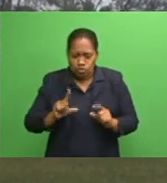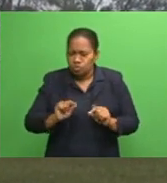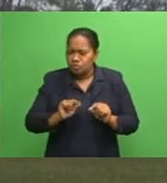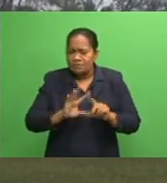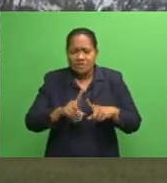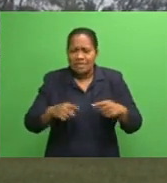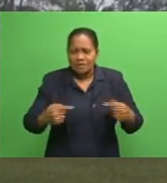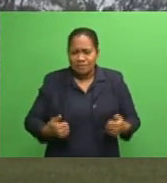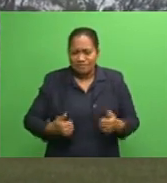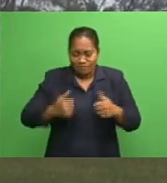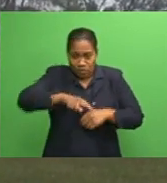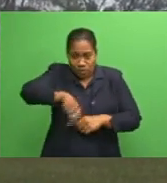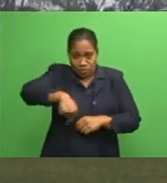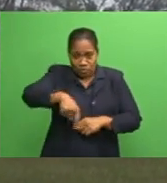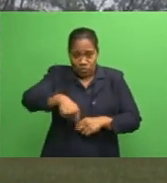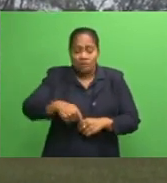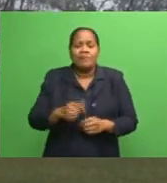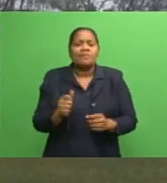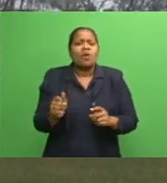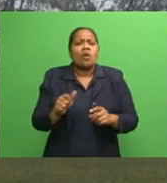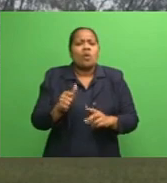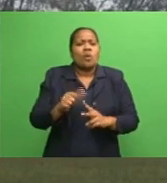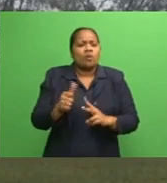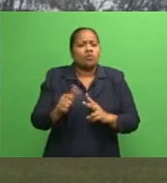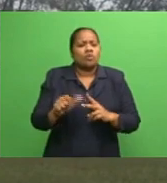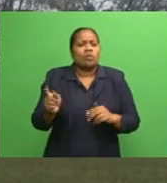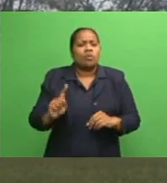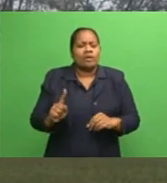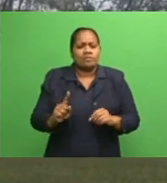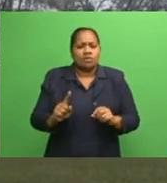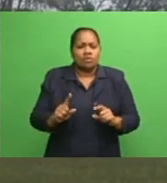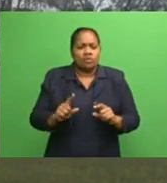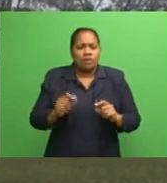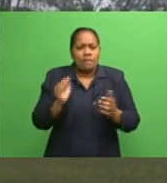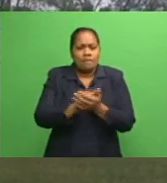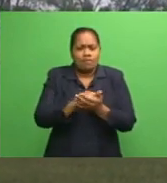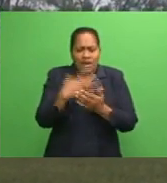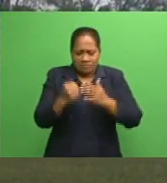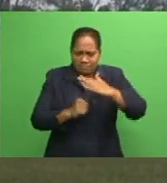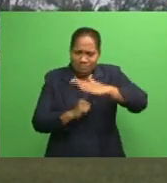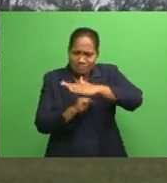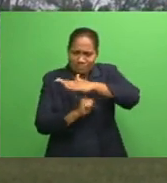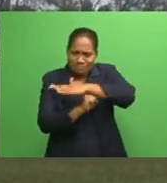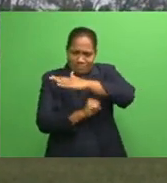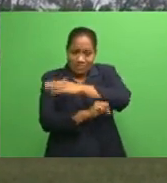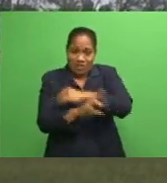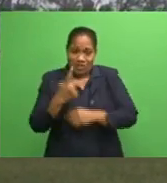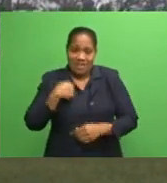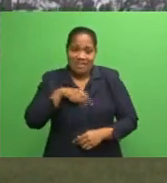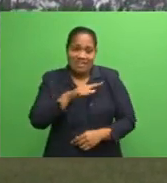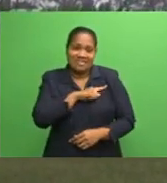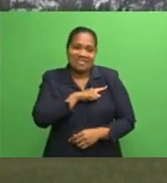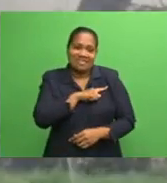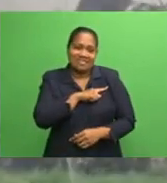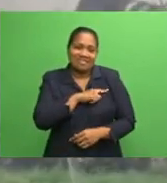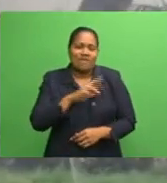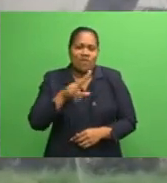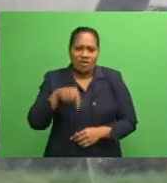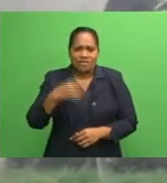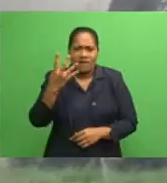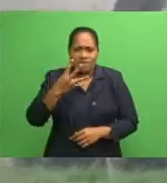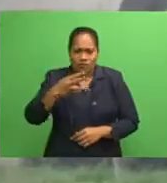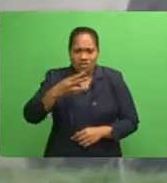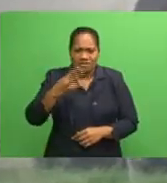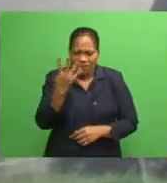Suva and also lay the foundation well for us throughout these 14 rounds of competition. The new